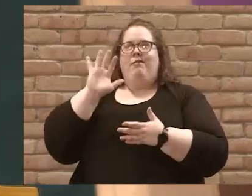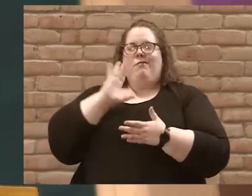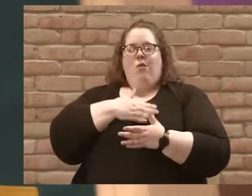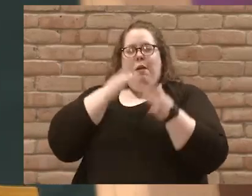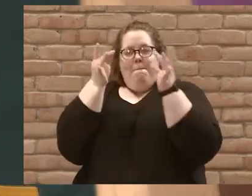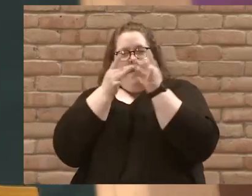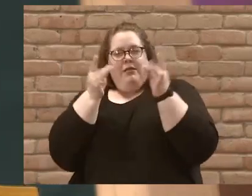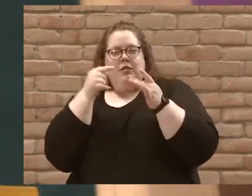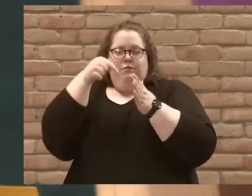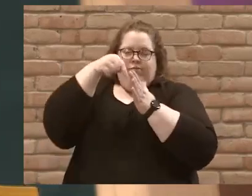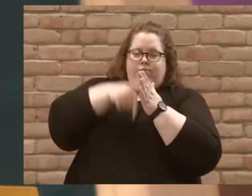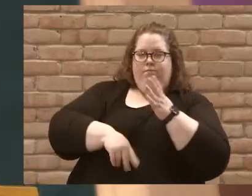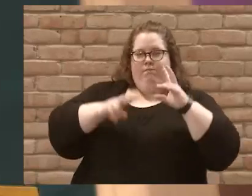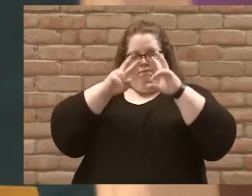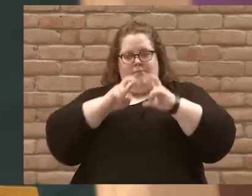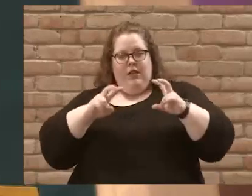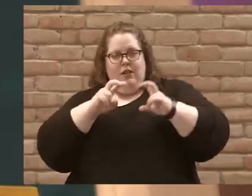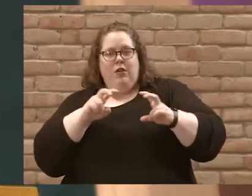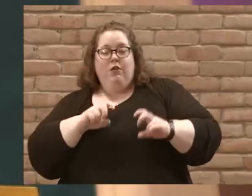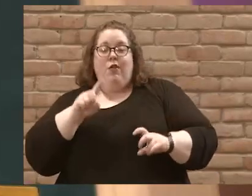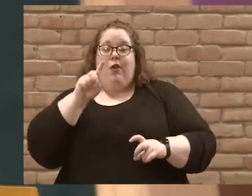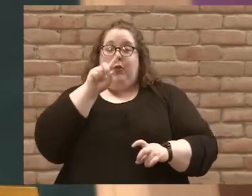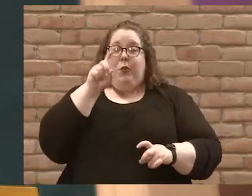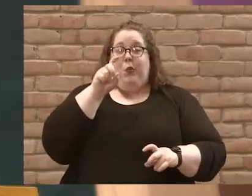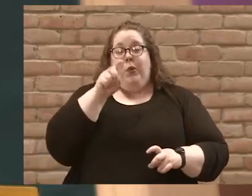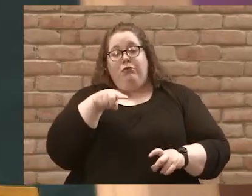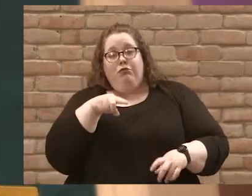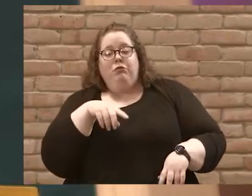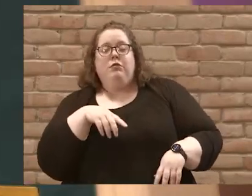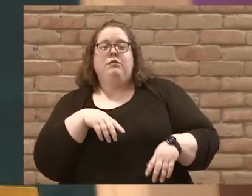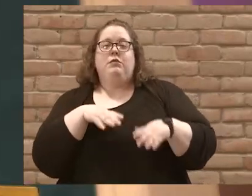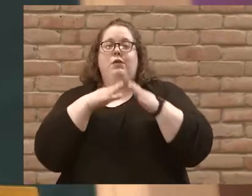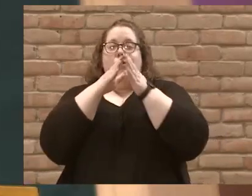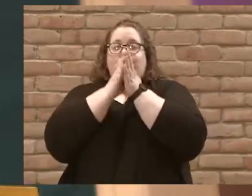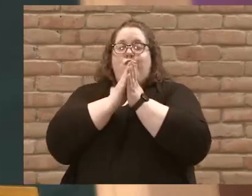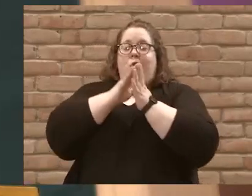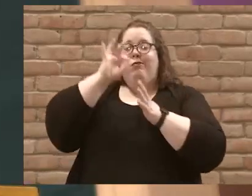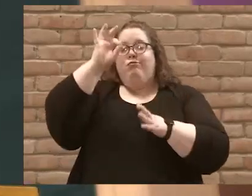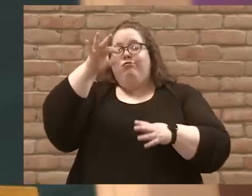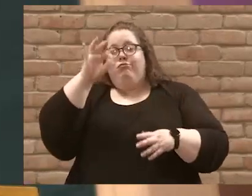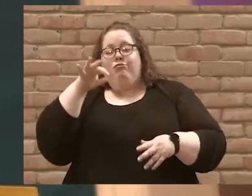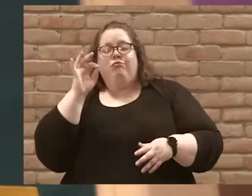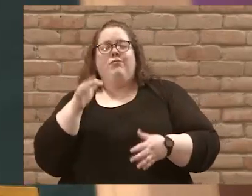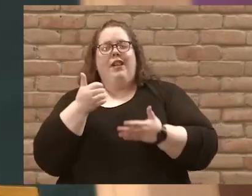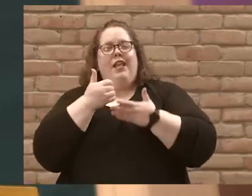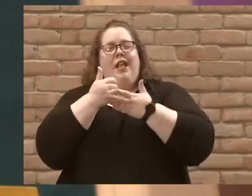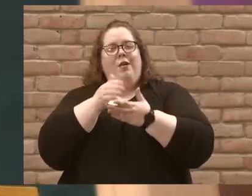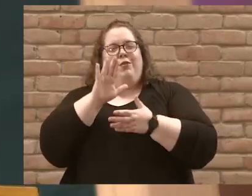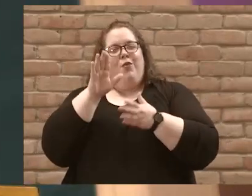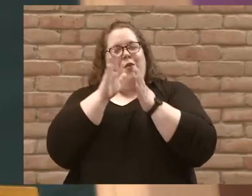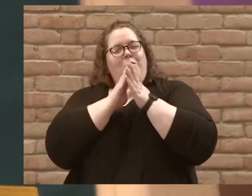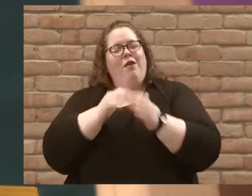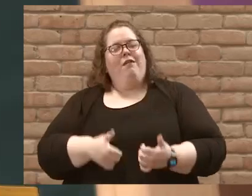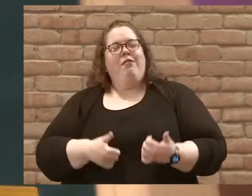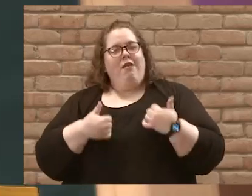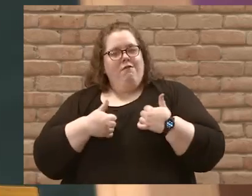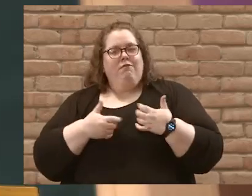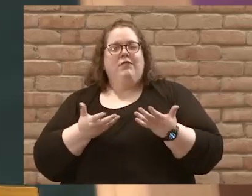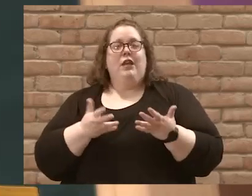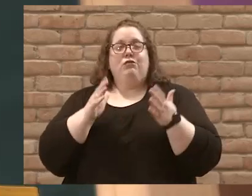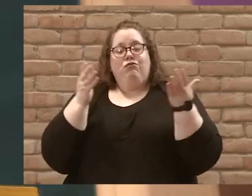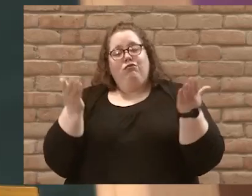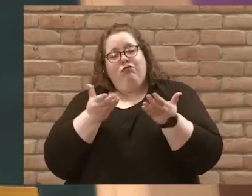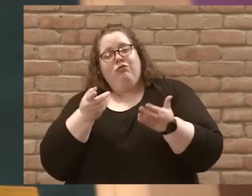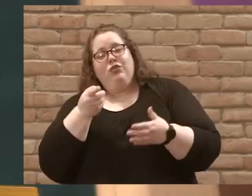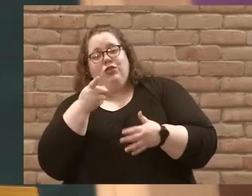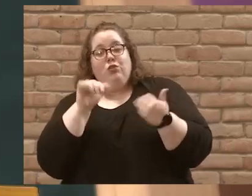some questions to reflect on, as well as some prayer prompts to help you in your prayer life. So I want to really challenge you and encourage